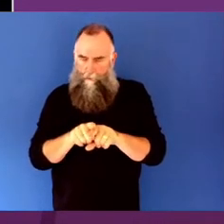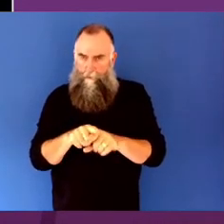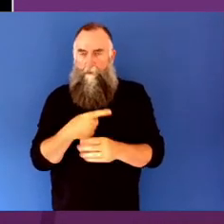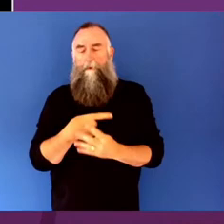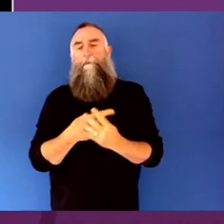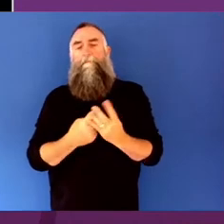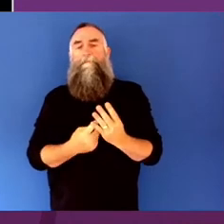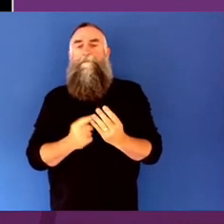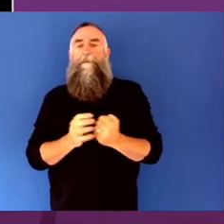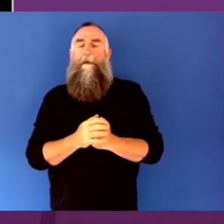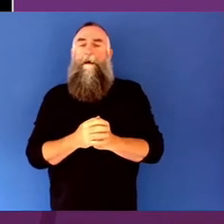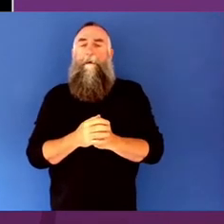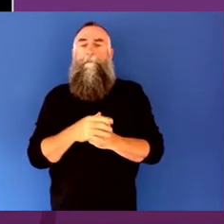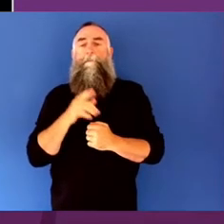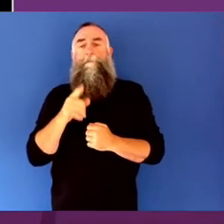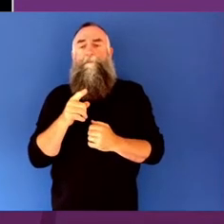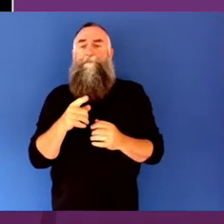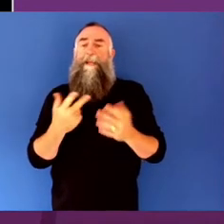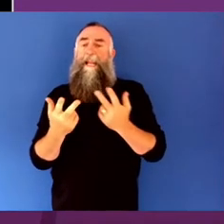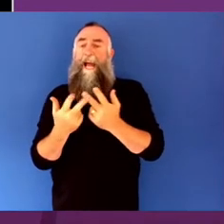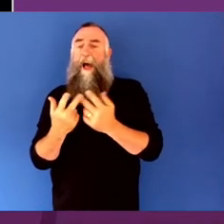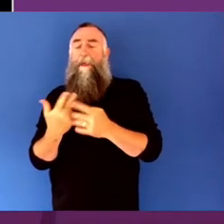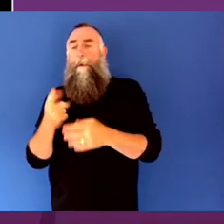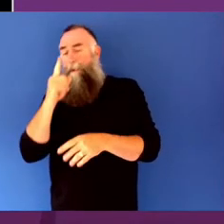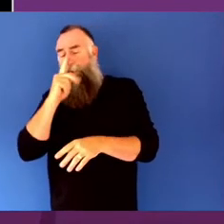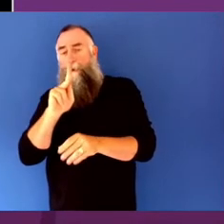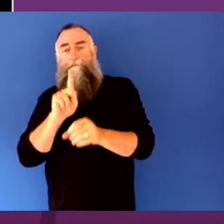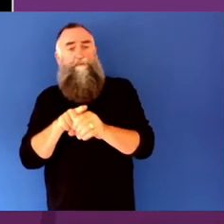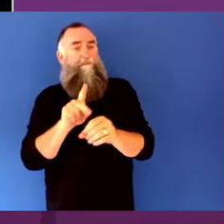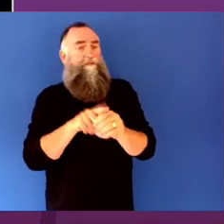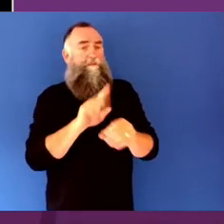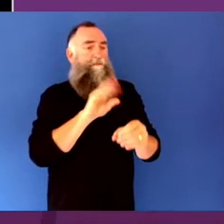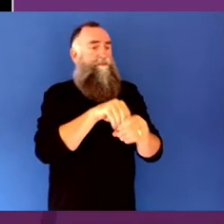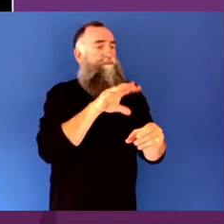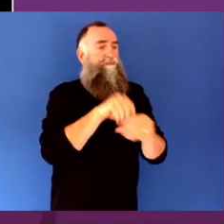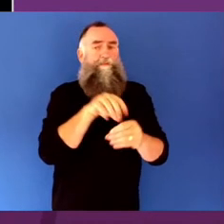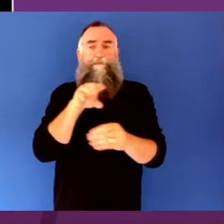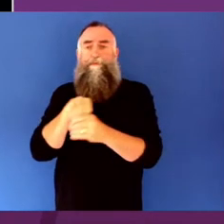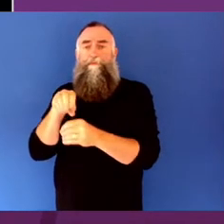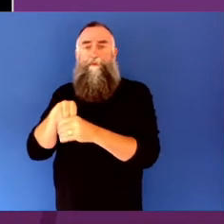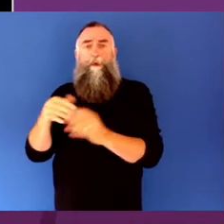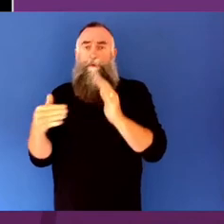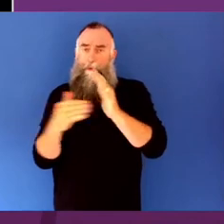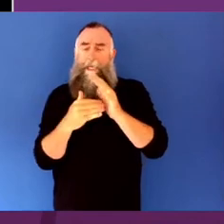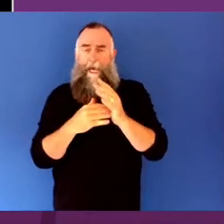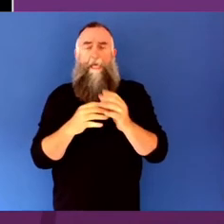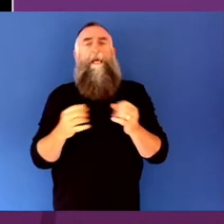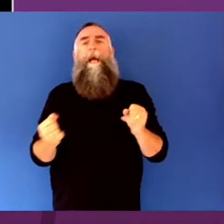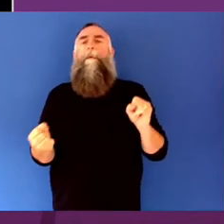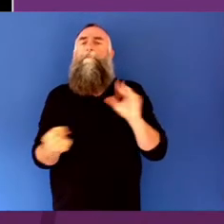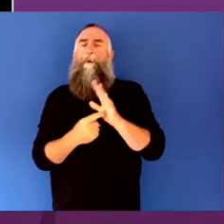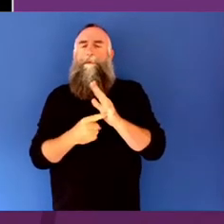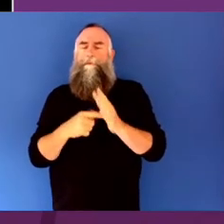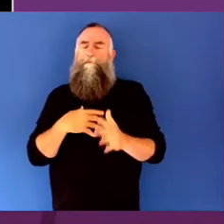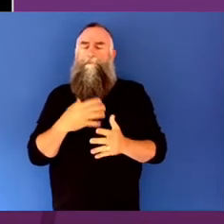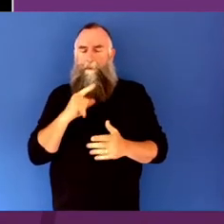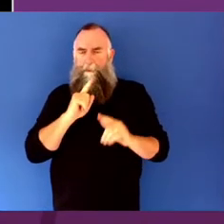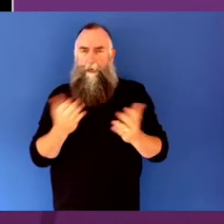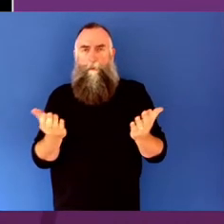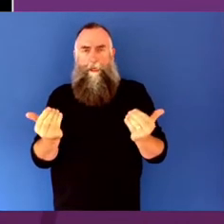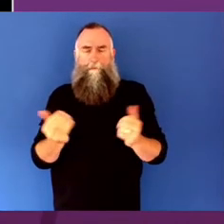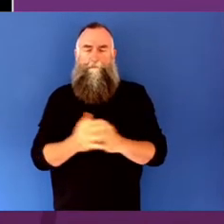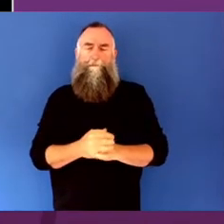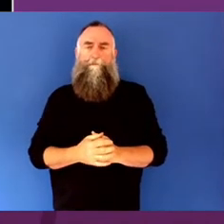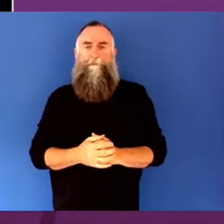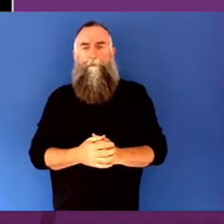all the other participants in this very important forum. I spoke earlier this year about